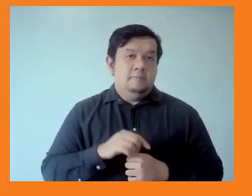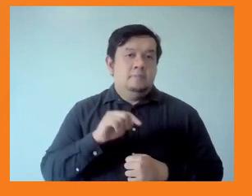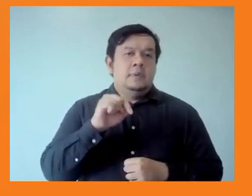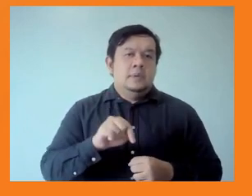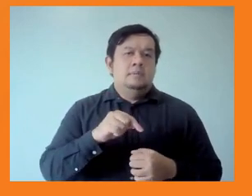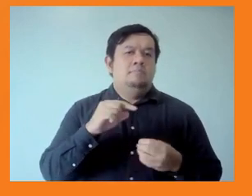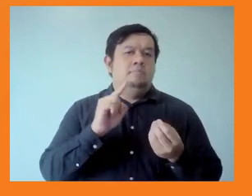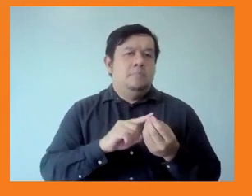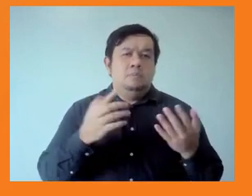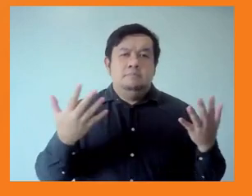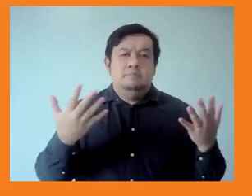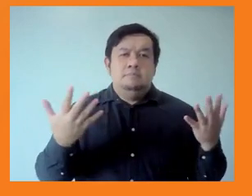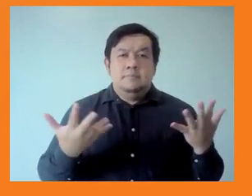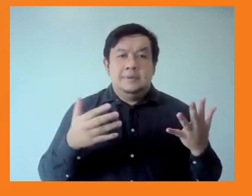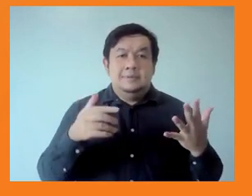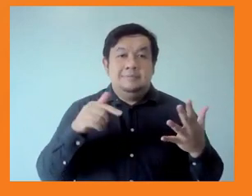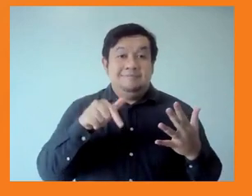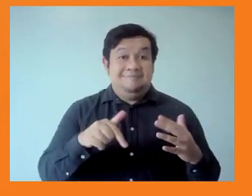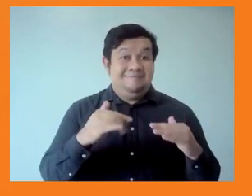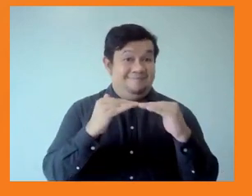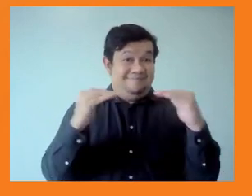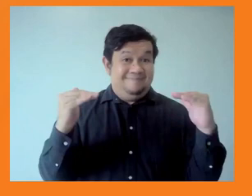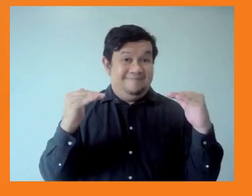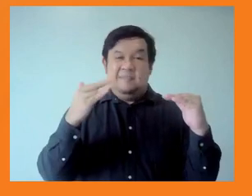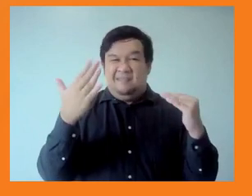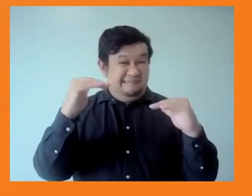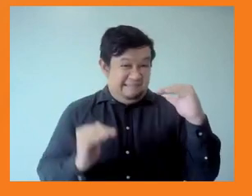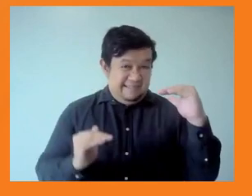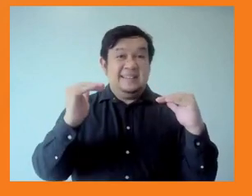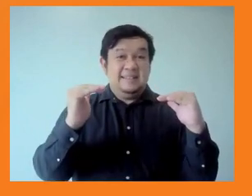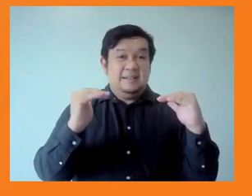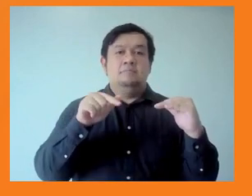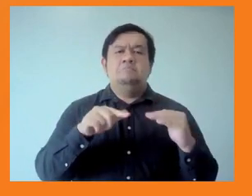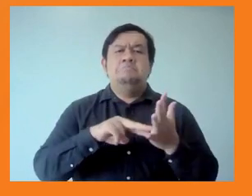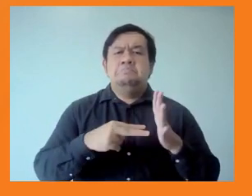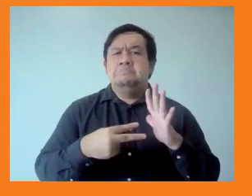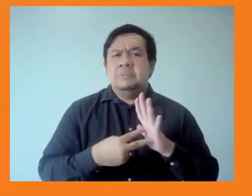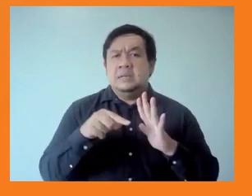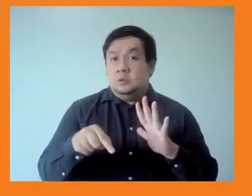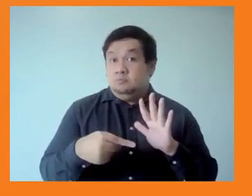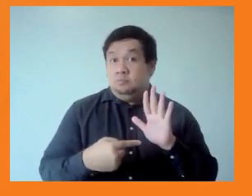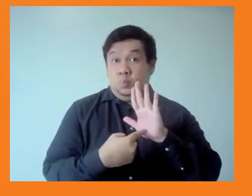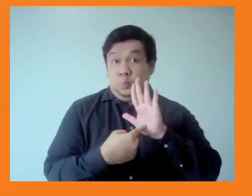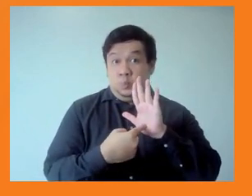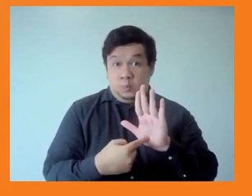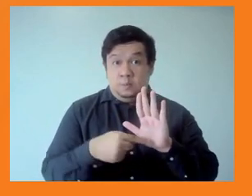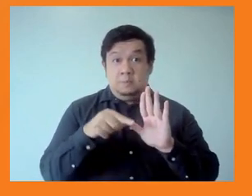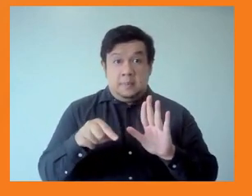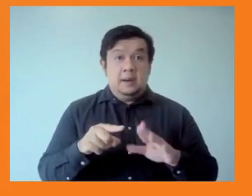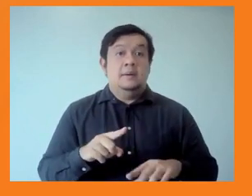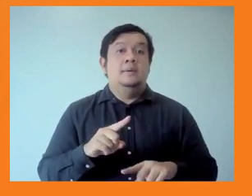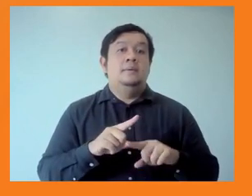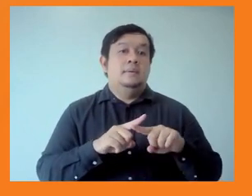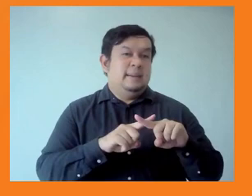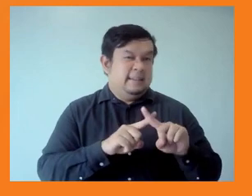are its links to GDP? So the conventional and kind of the dry definition is difference in size, degree and circumstance. And a